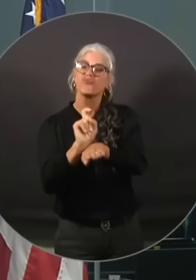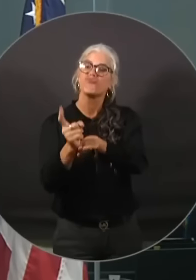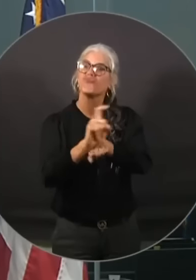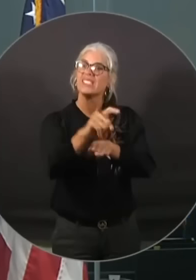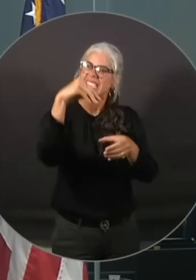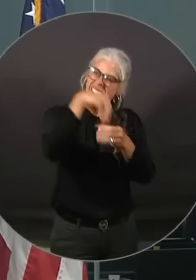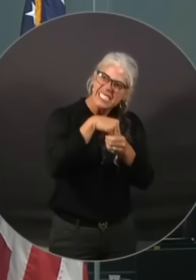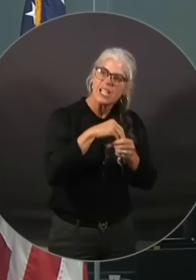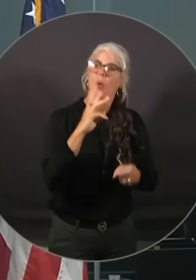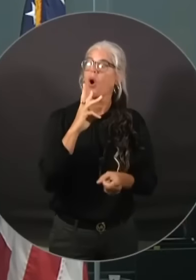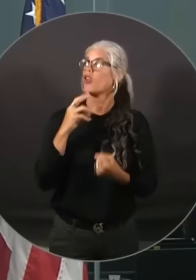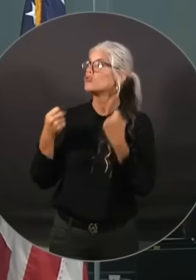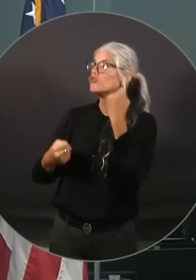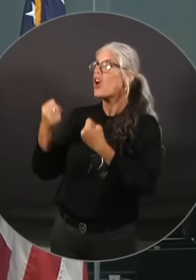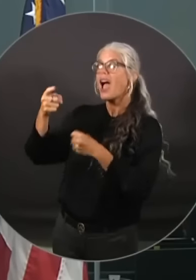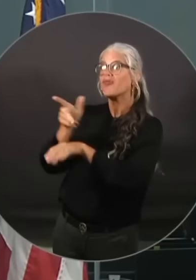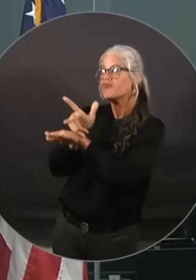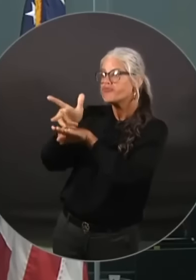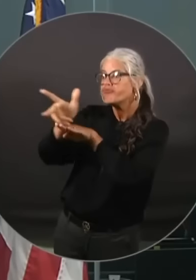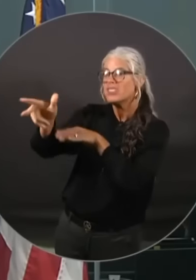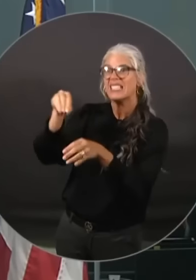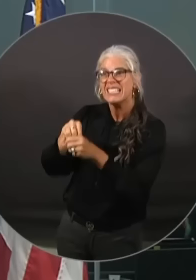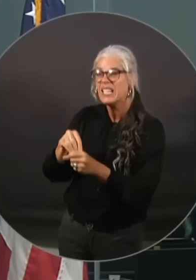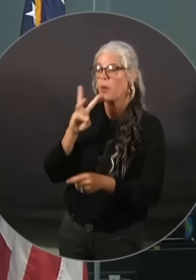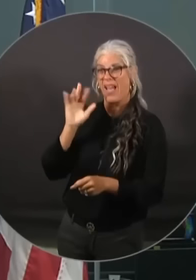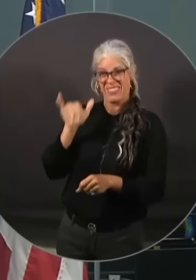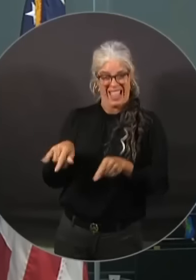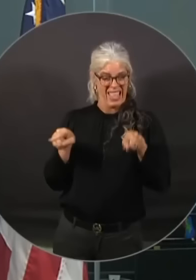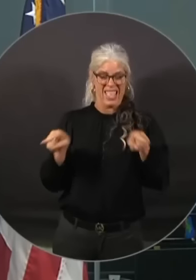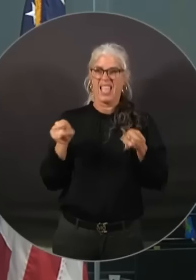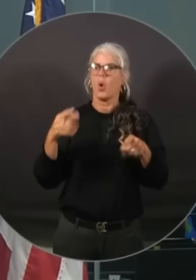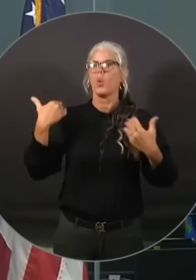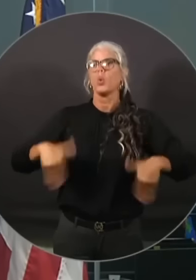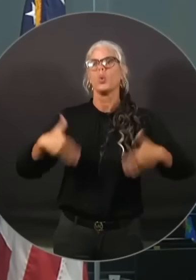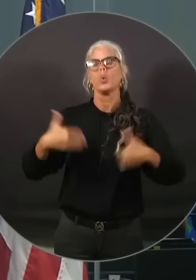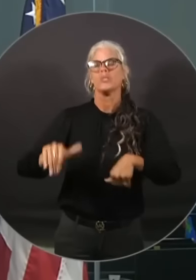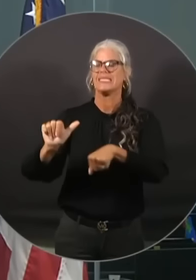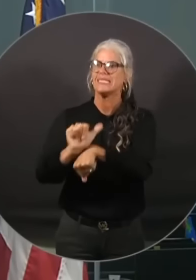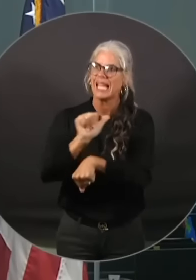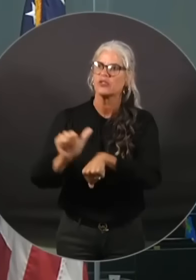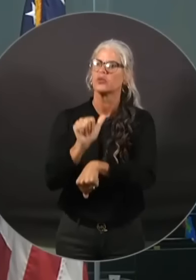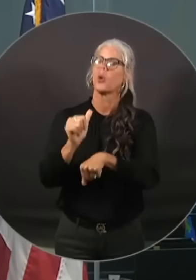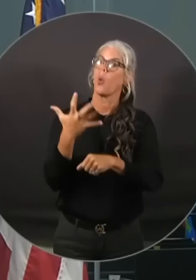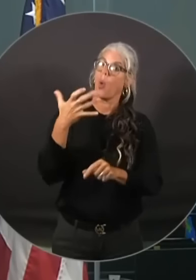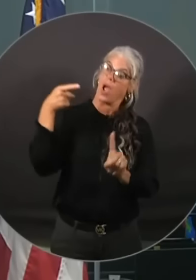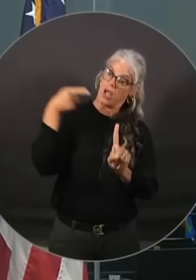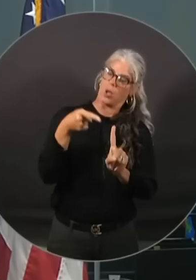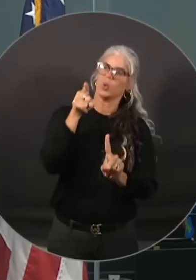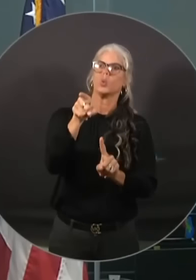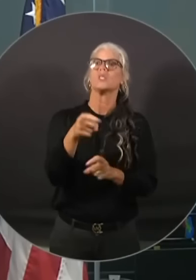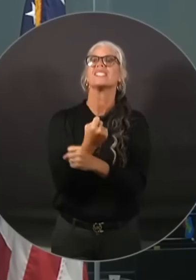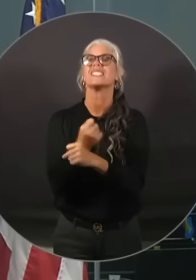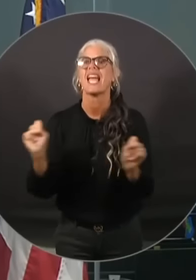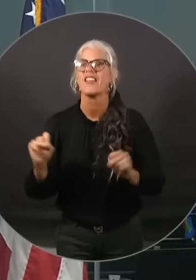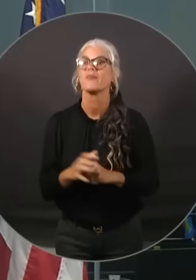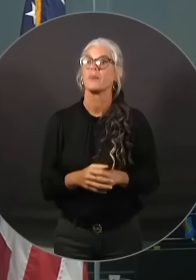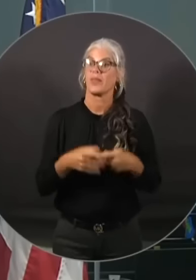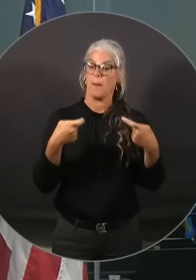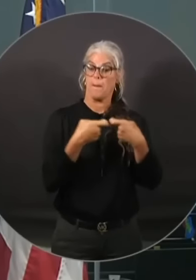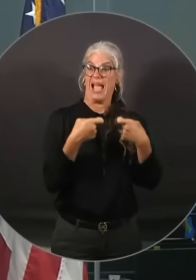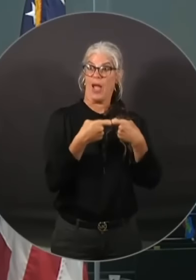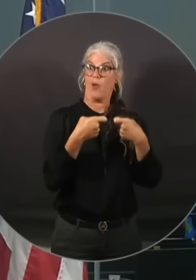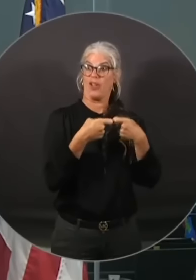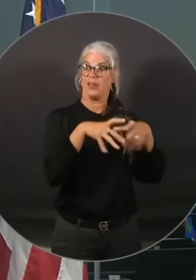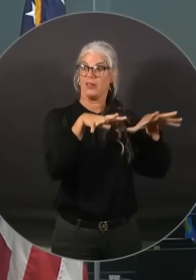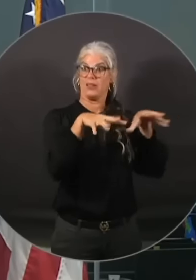hazards there. They're dangerous. We want everybody to be safe. Power. So far, we have about